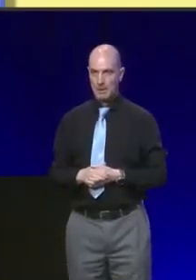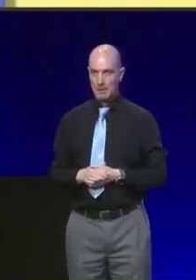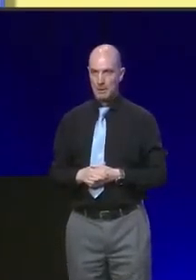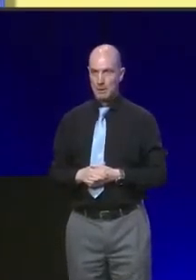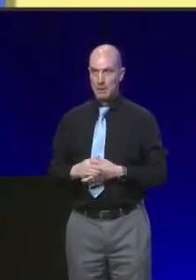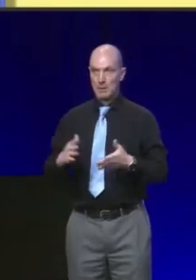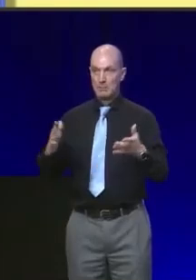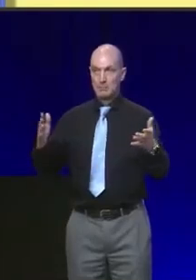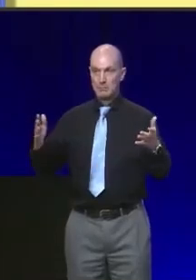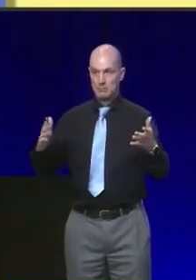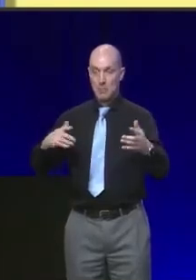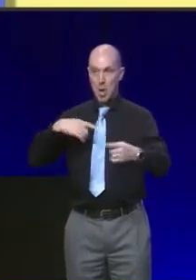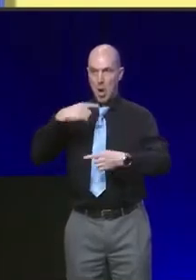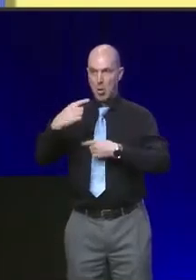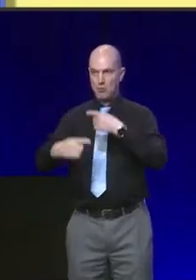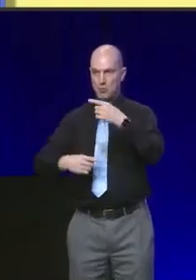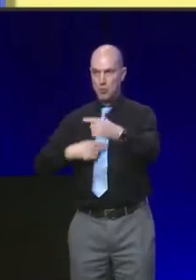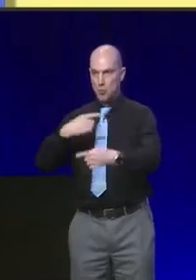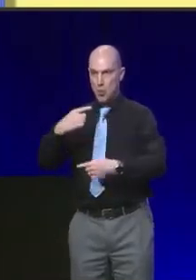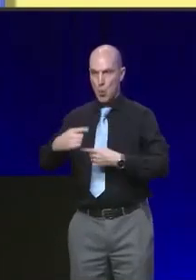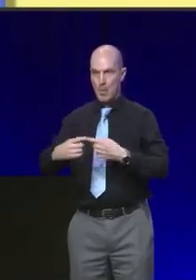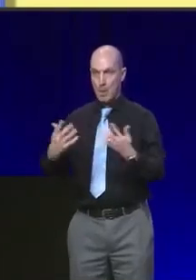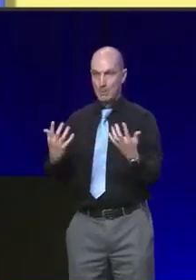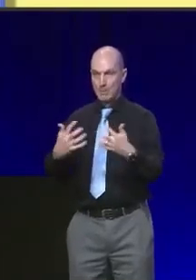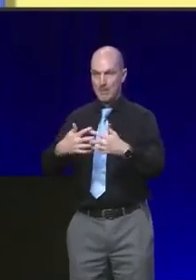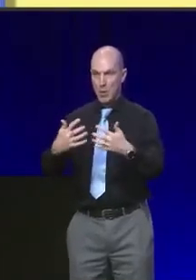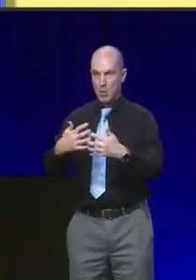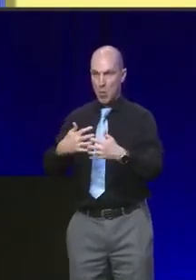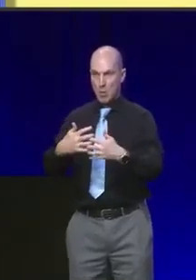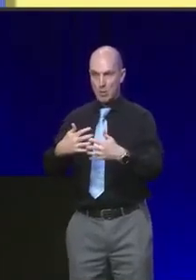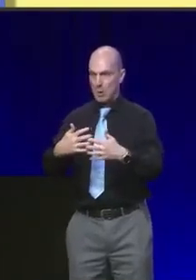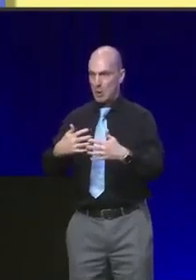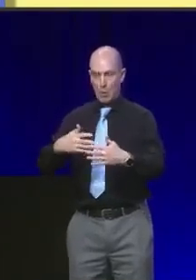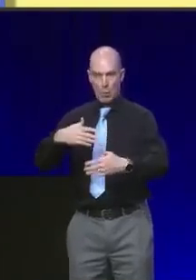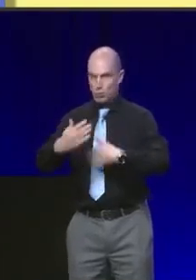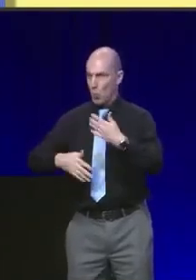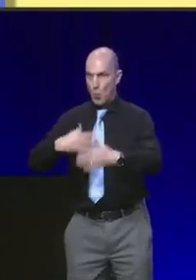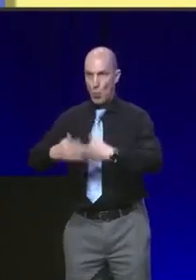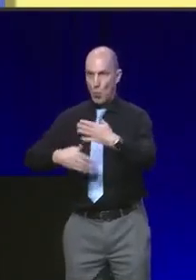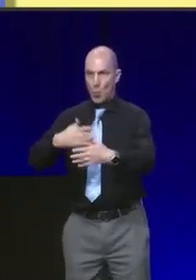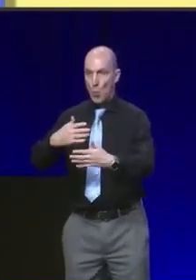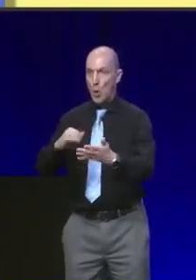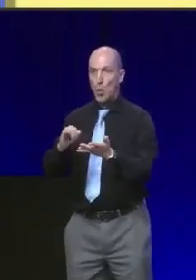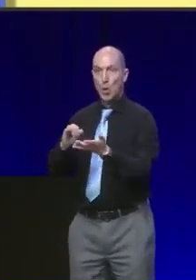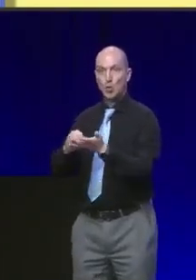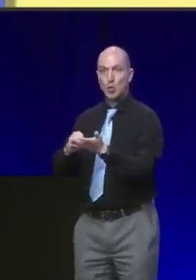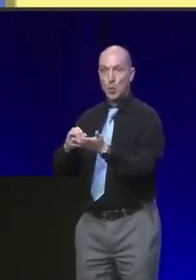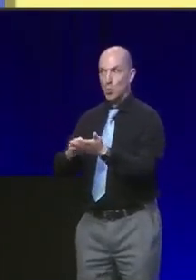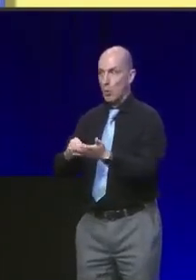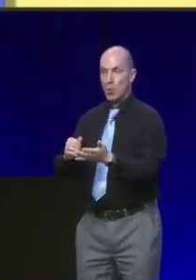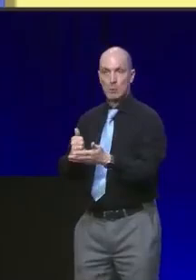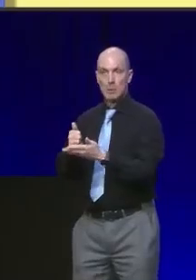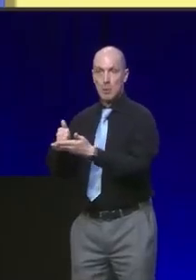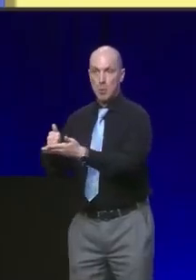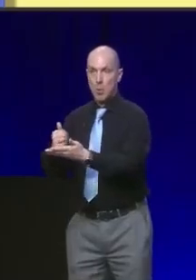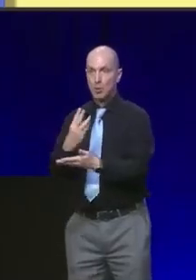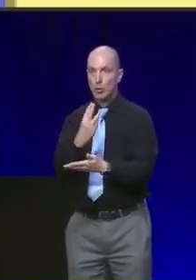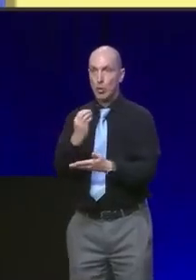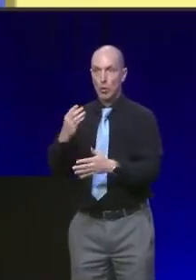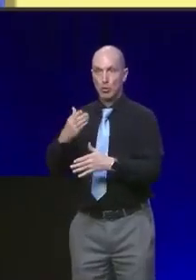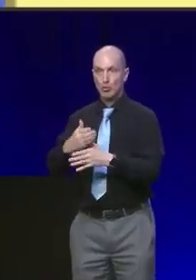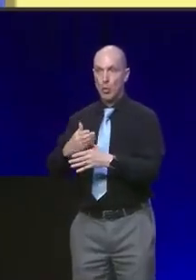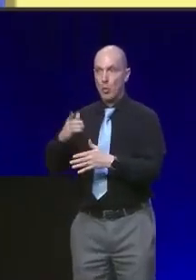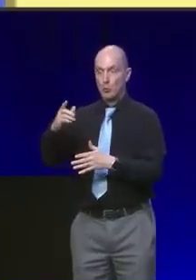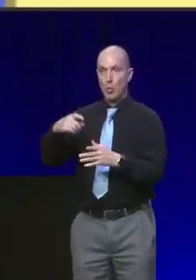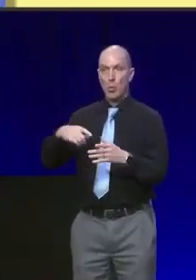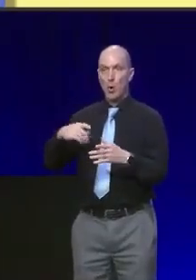Our renewables revolution is gathering pace. We've supported Sumitomo, bringing up to 300 jobs to the Cromarty Firth as